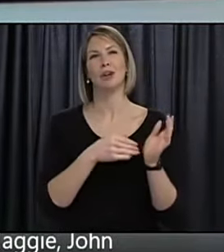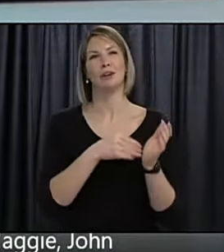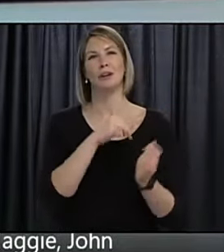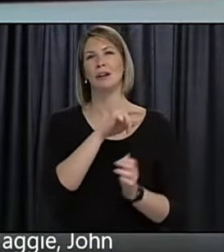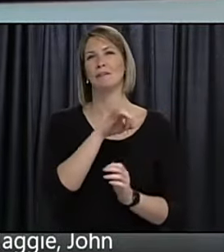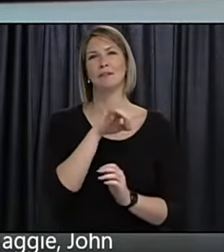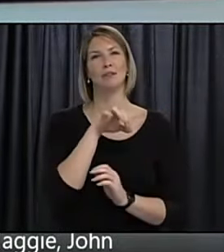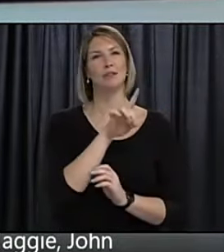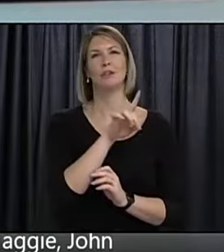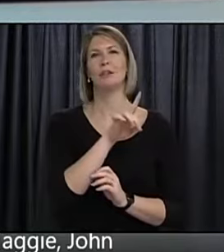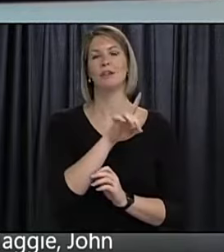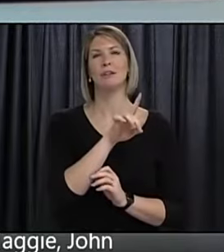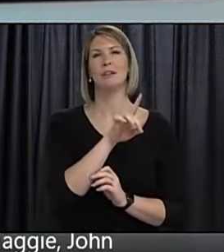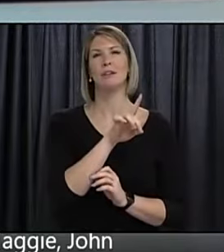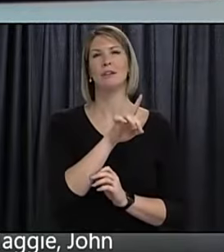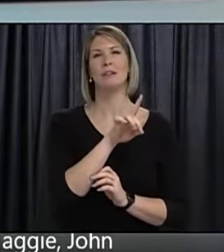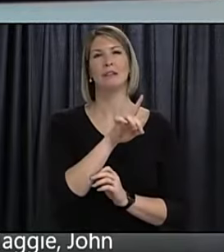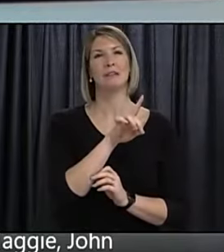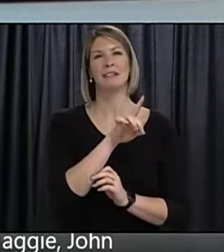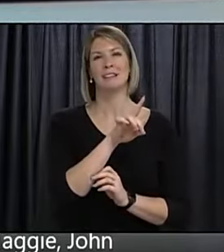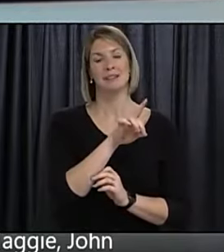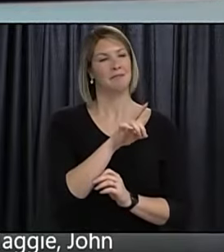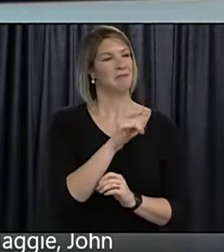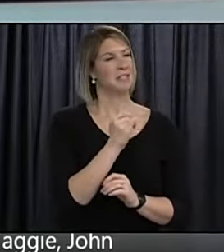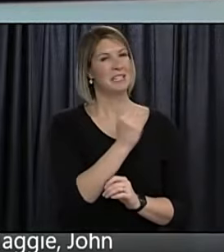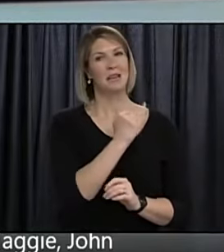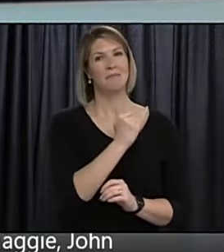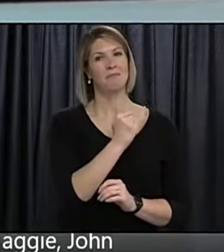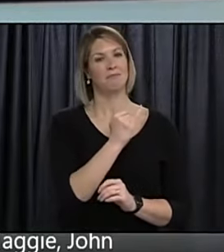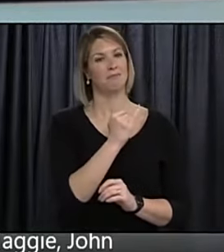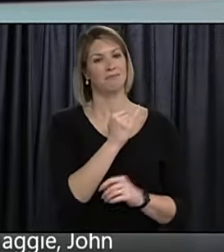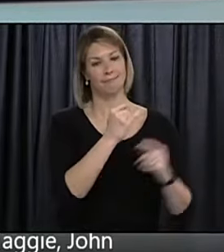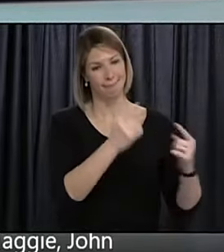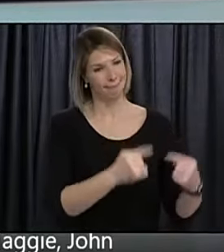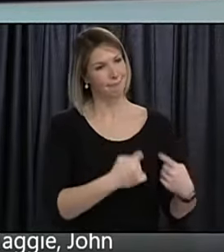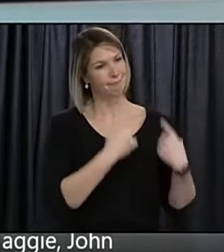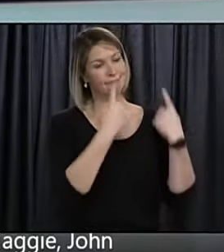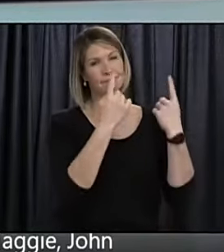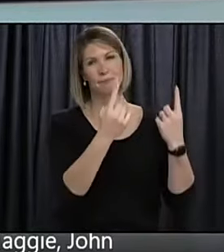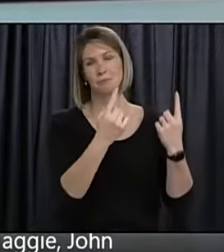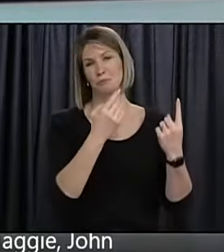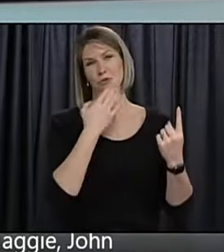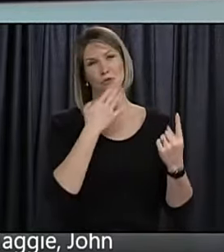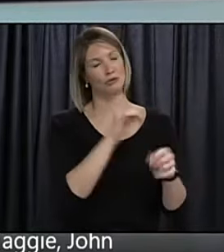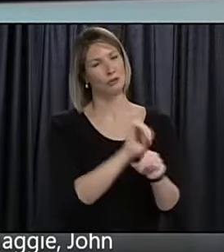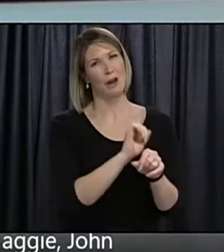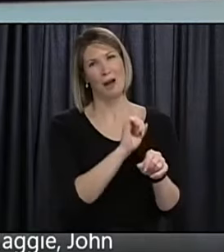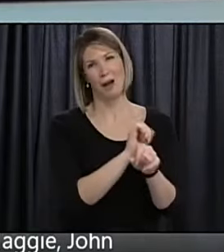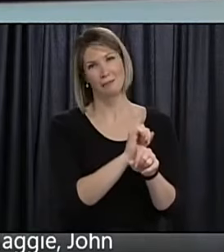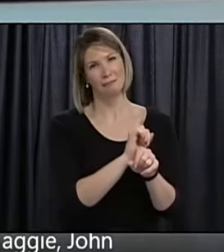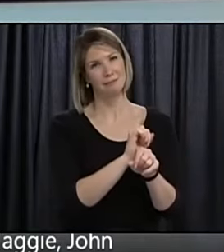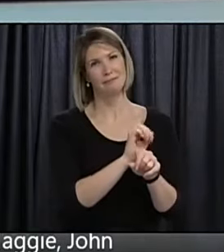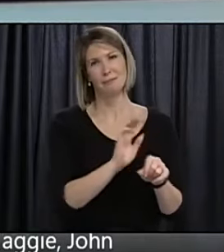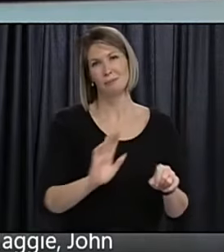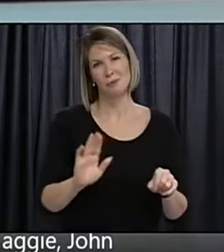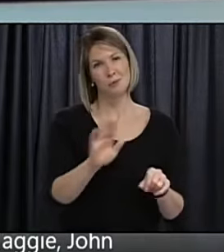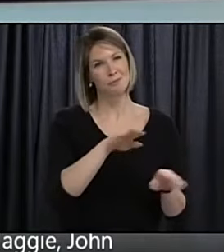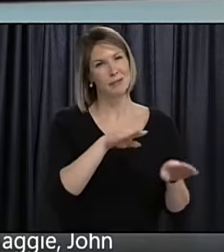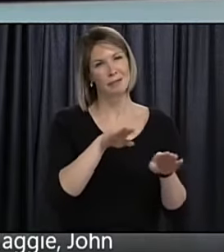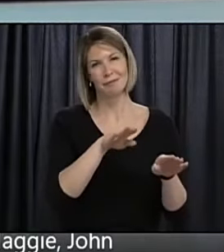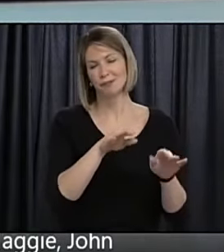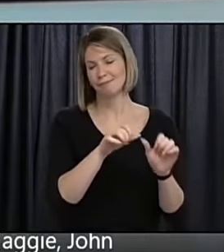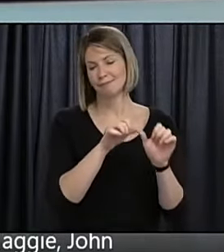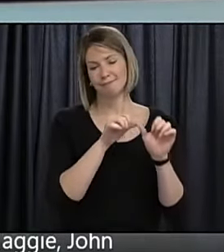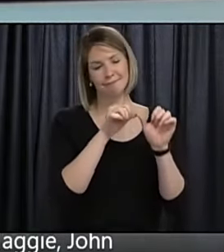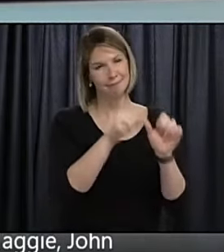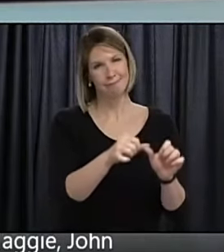richard's last question quite frankly uh we have done well uh we need to continue to do well uh and i think we